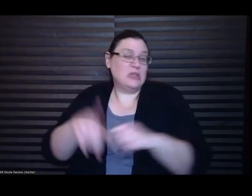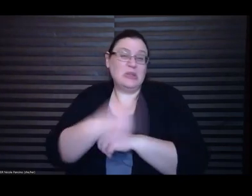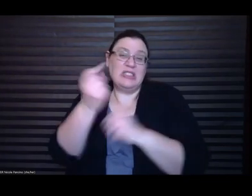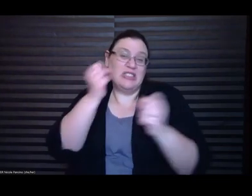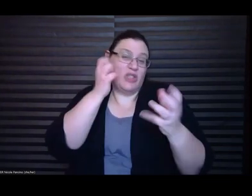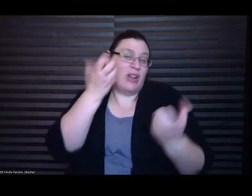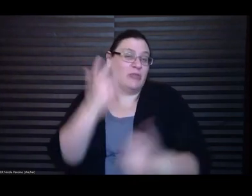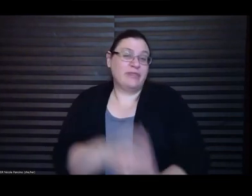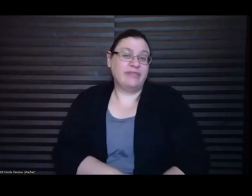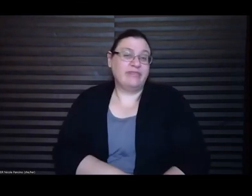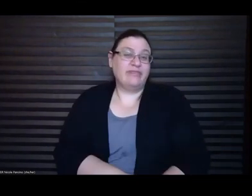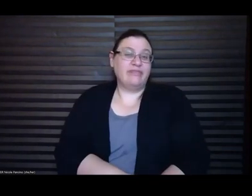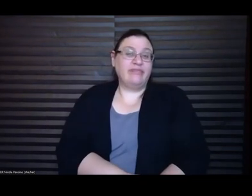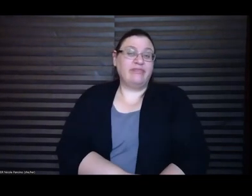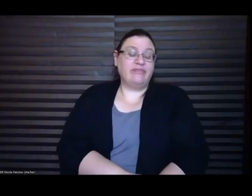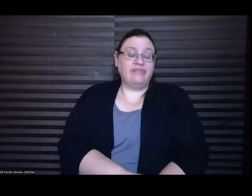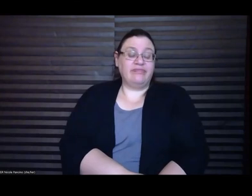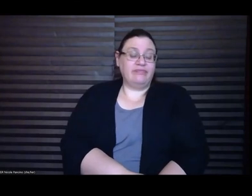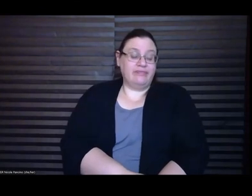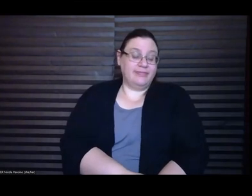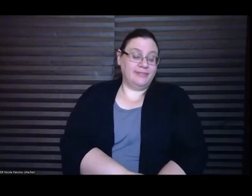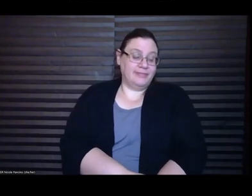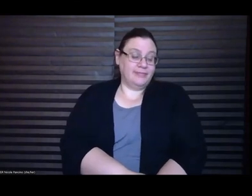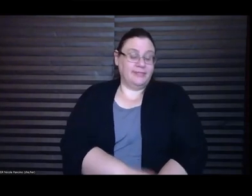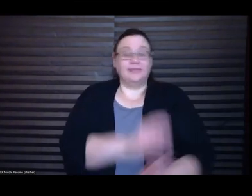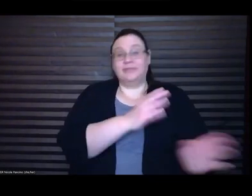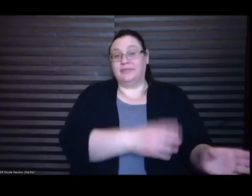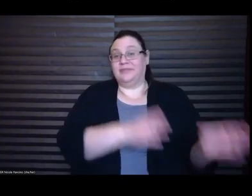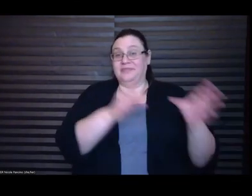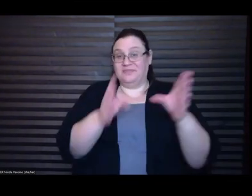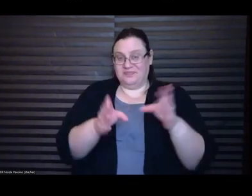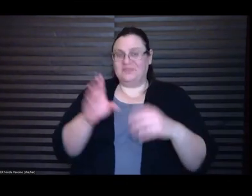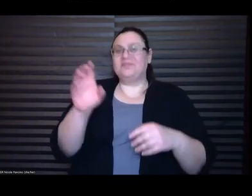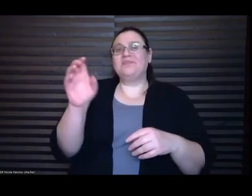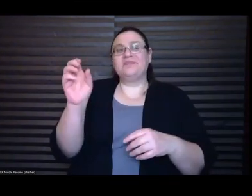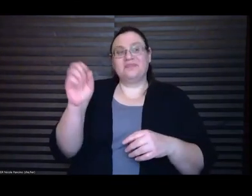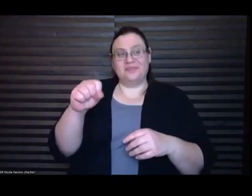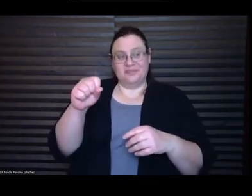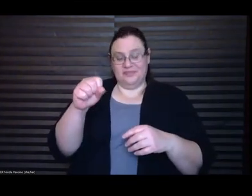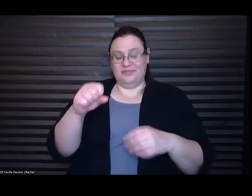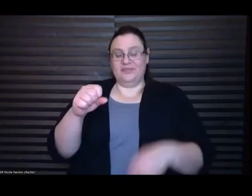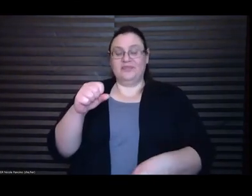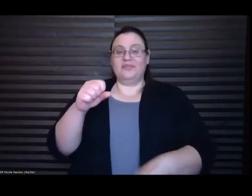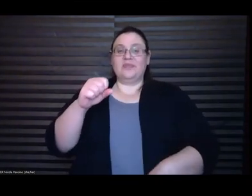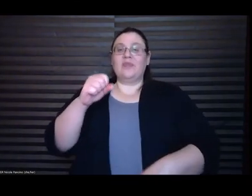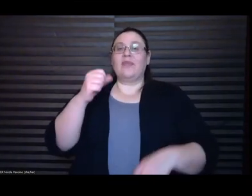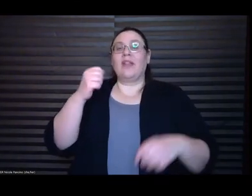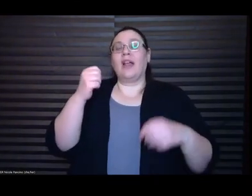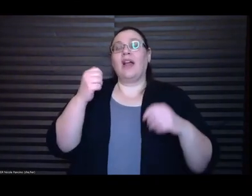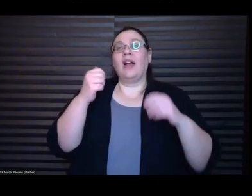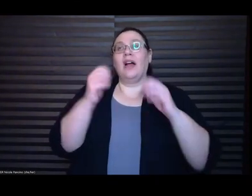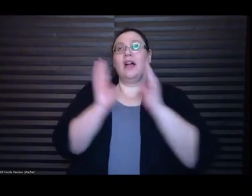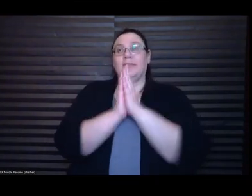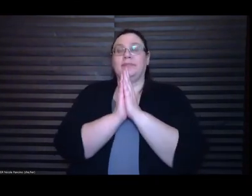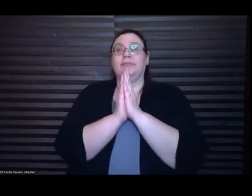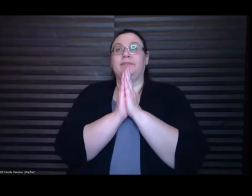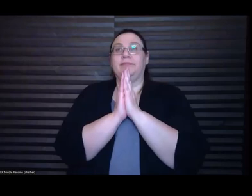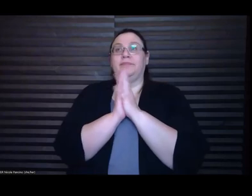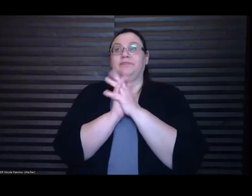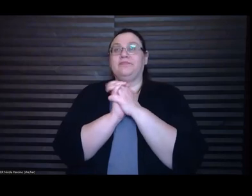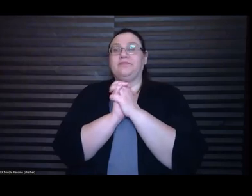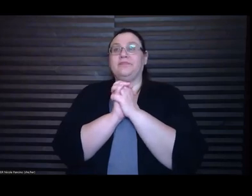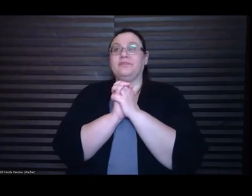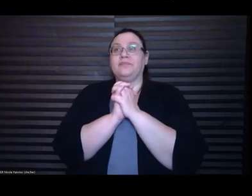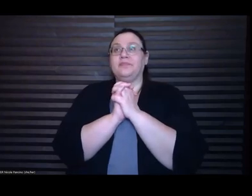yeah so I um I feel like I I kind of have been darkly